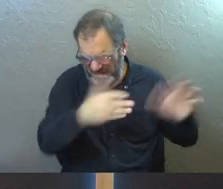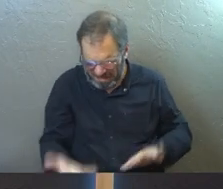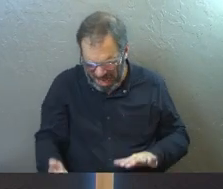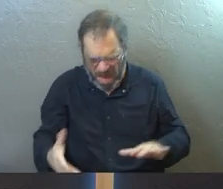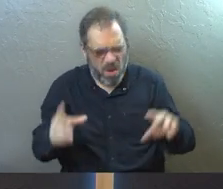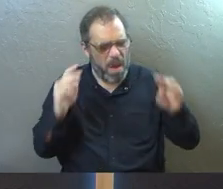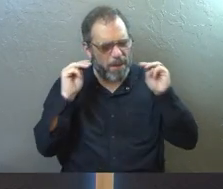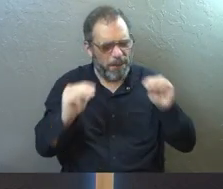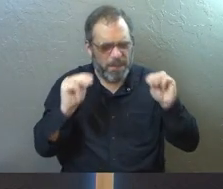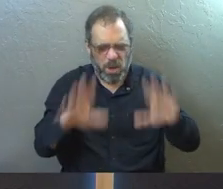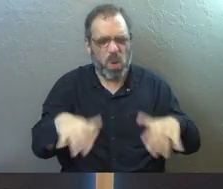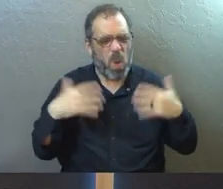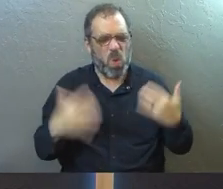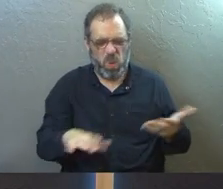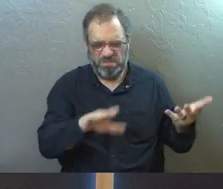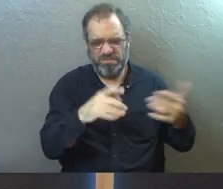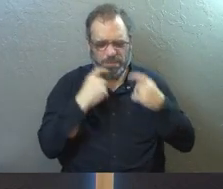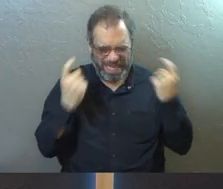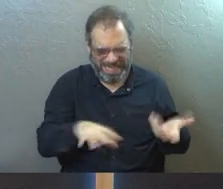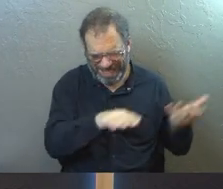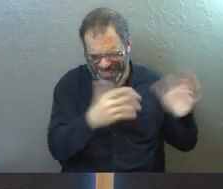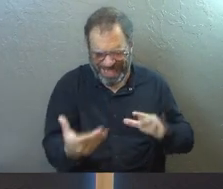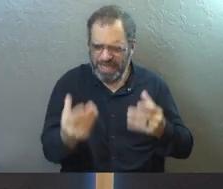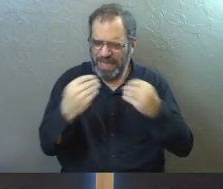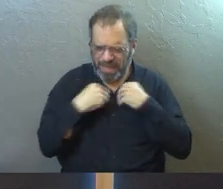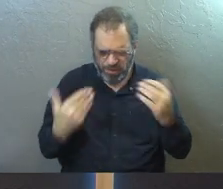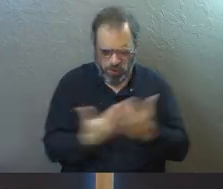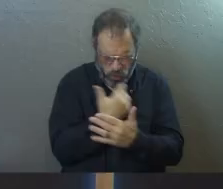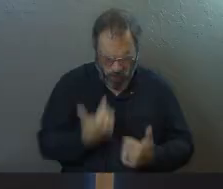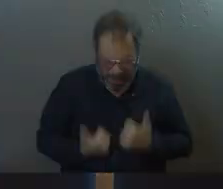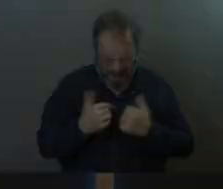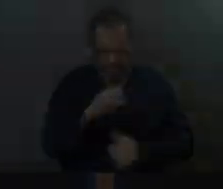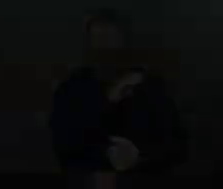What a miracle, Lord. Give us new life. In Christ's name, amen.